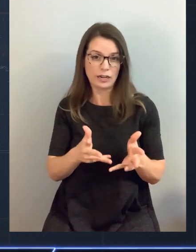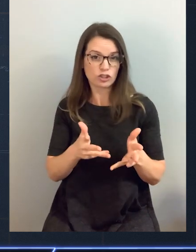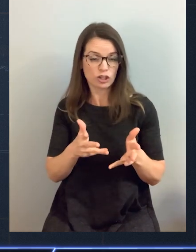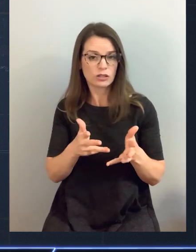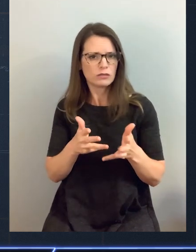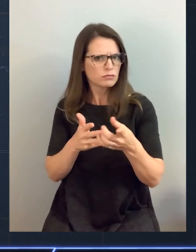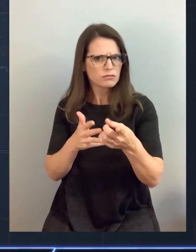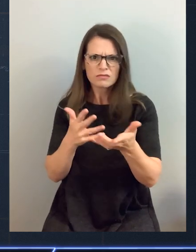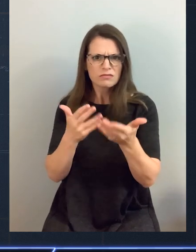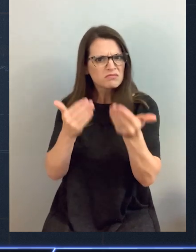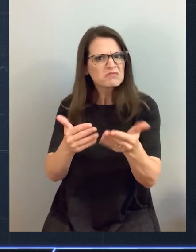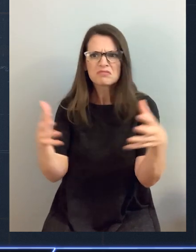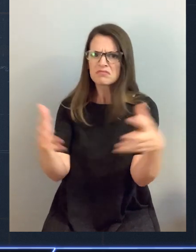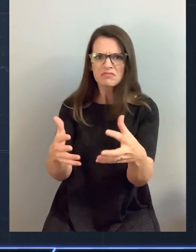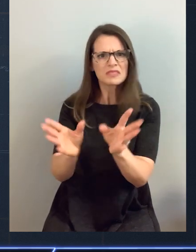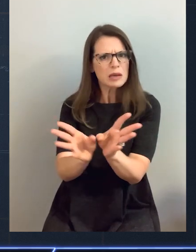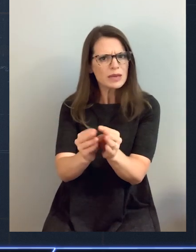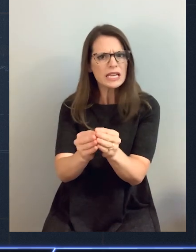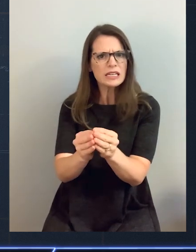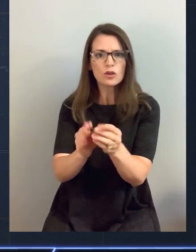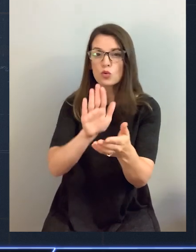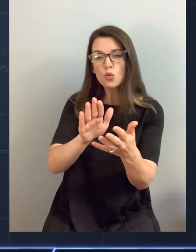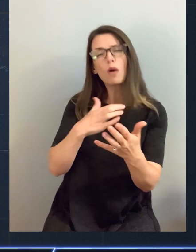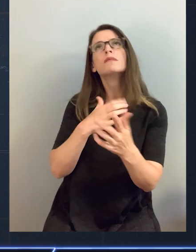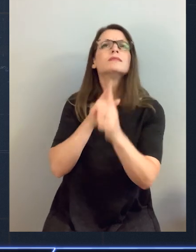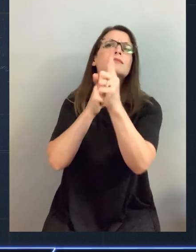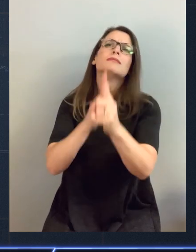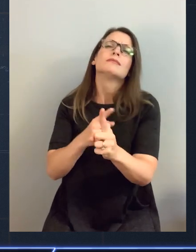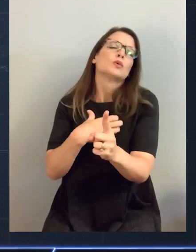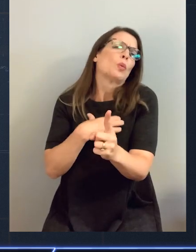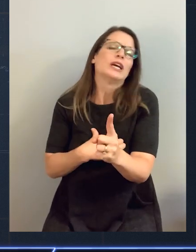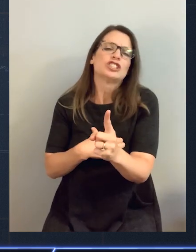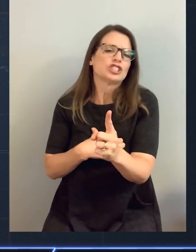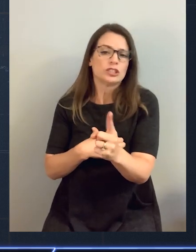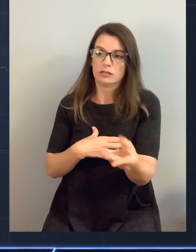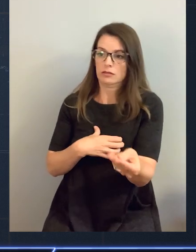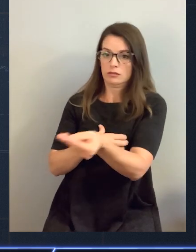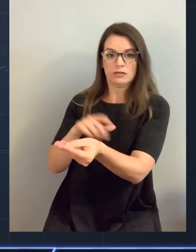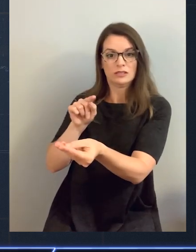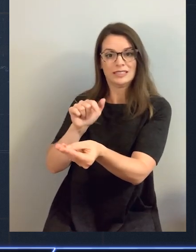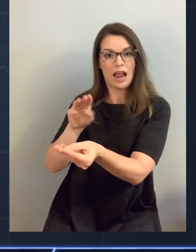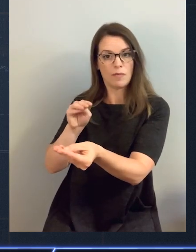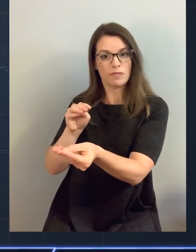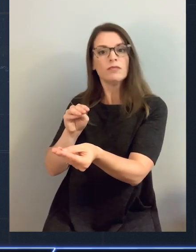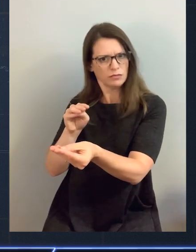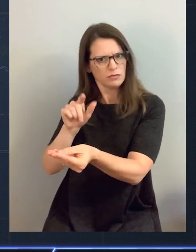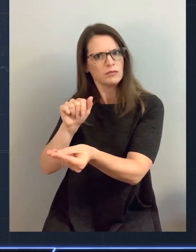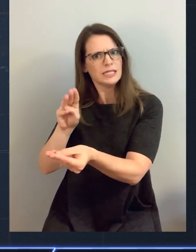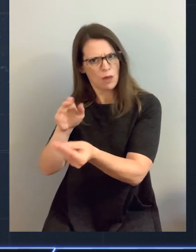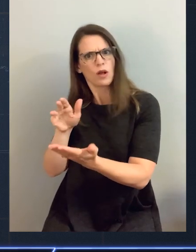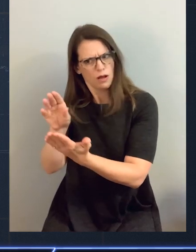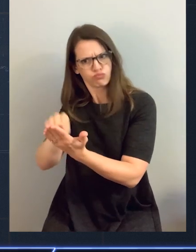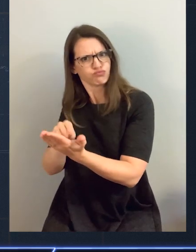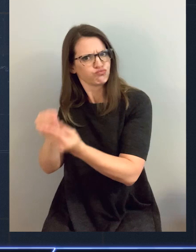Account Manager, assigned to your organization, you can meet with your TAM and hand them your wish list. They're going to take it and they're going to make sure that that gets